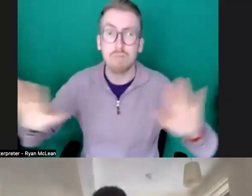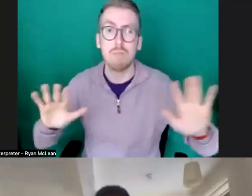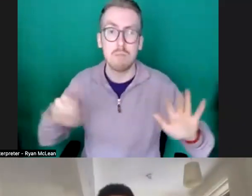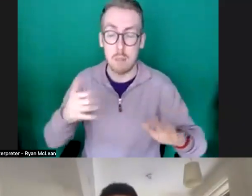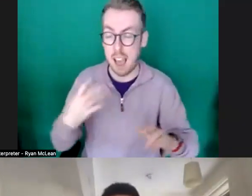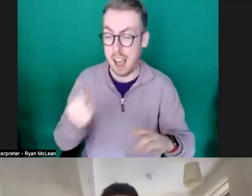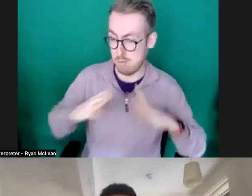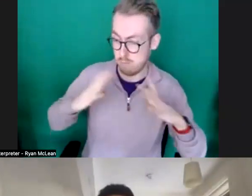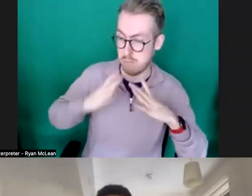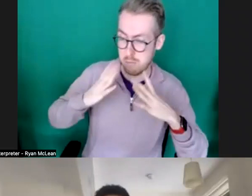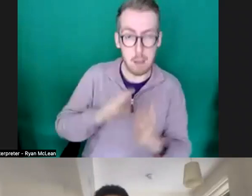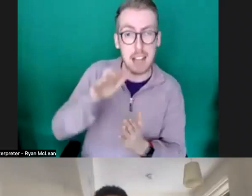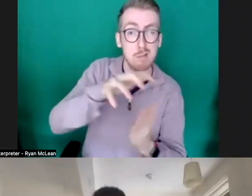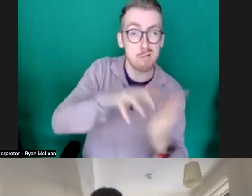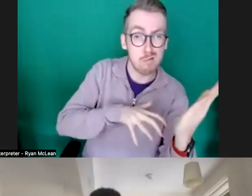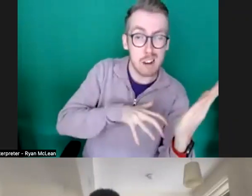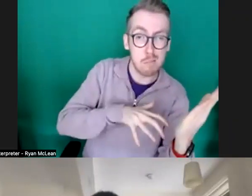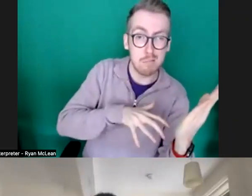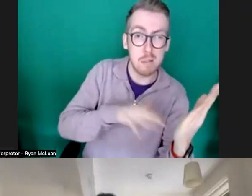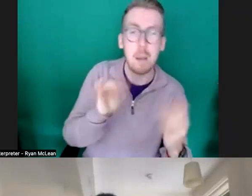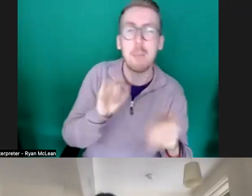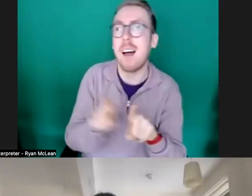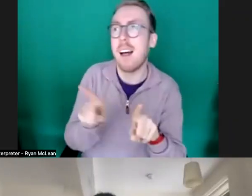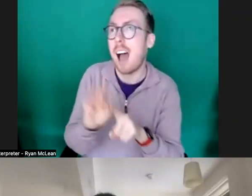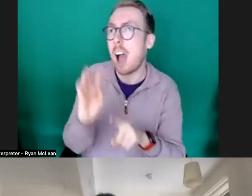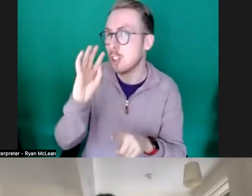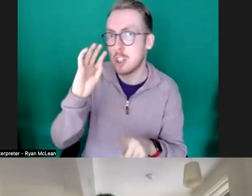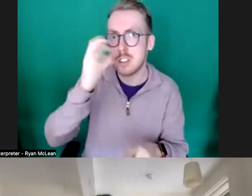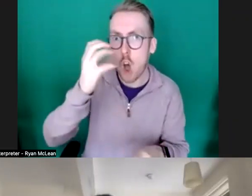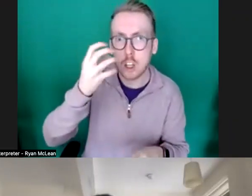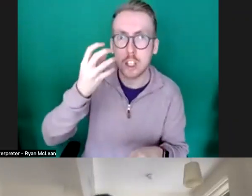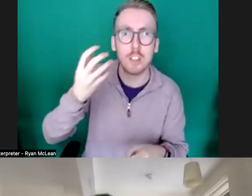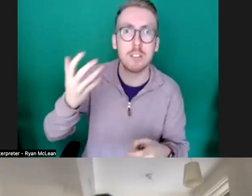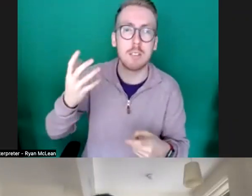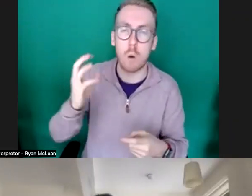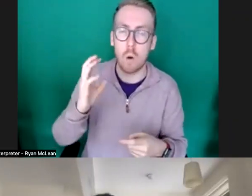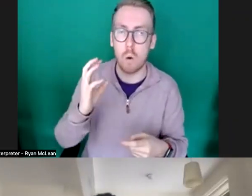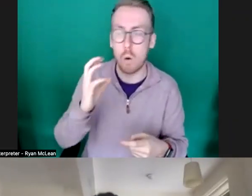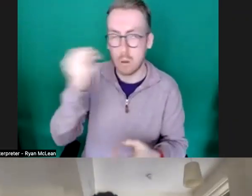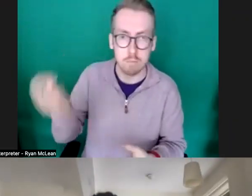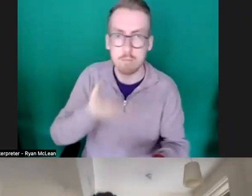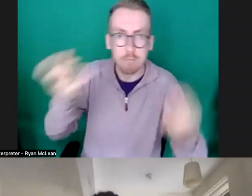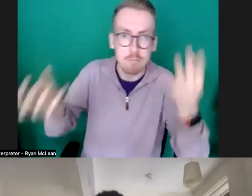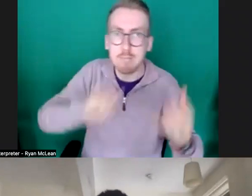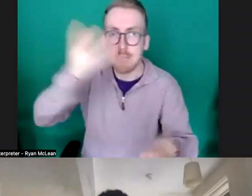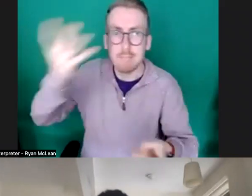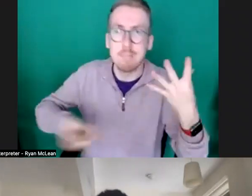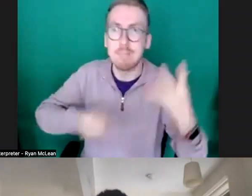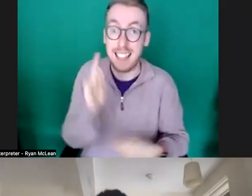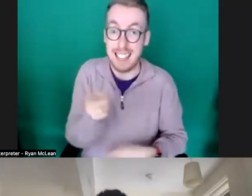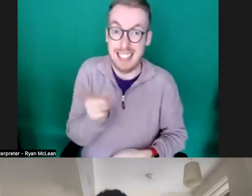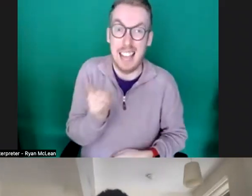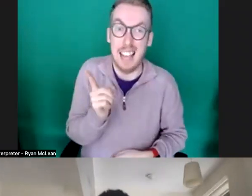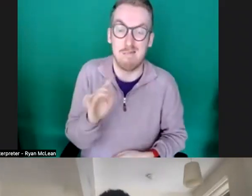scripts if you have something which is like a circus based show um or a clowning based show and then that might be